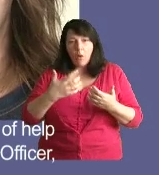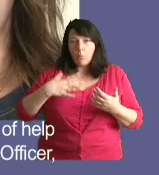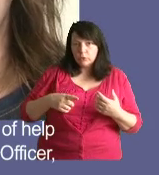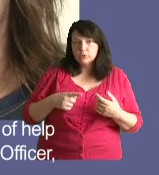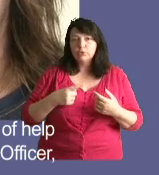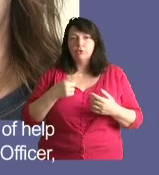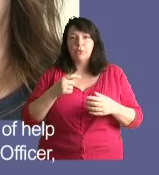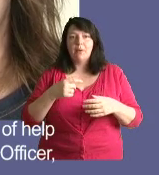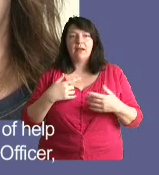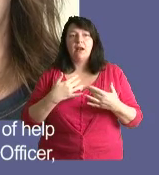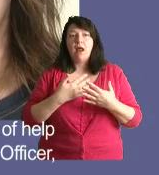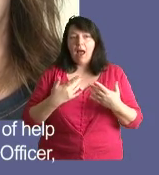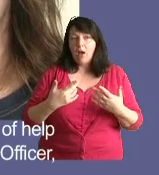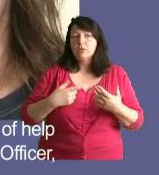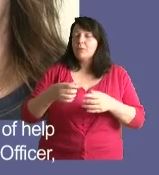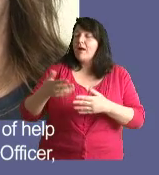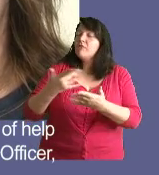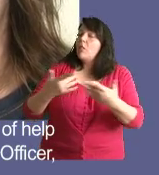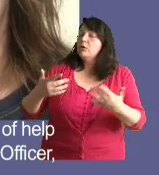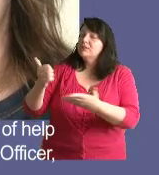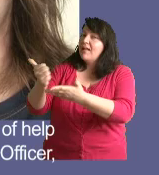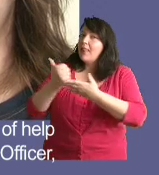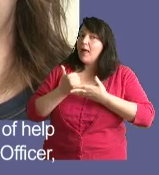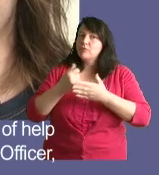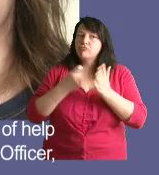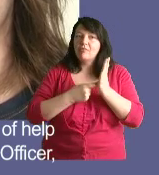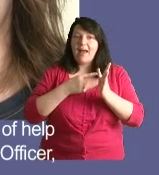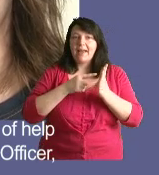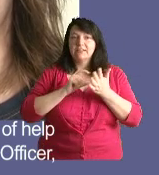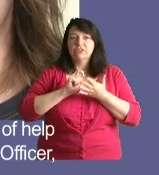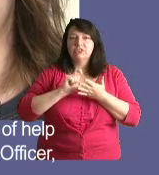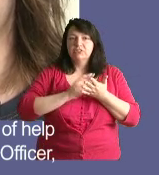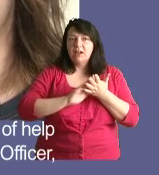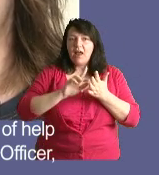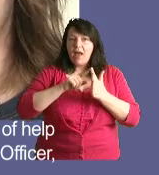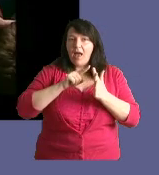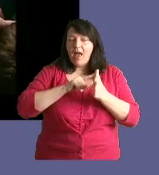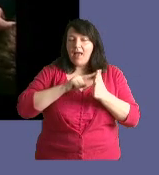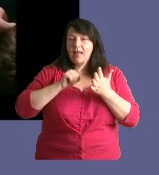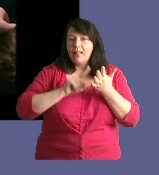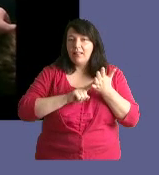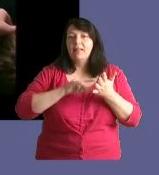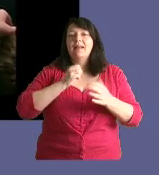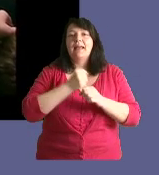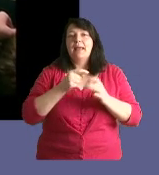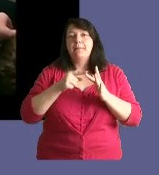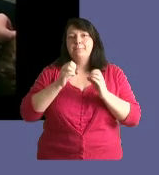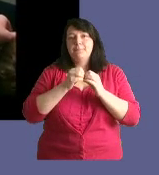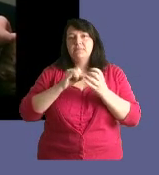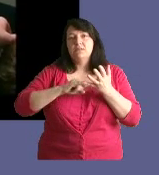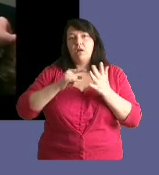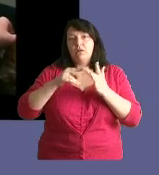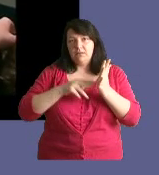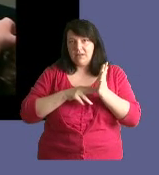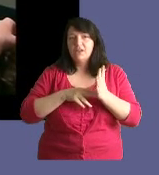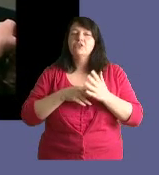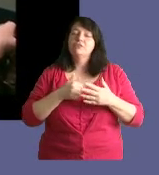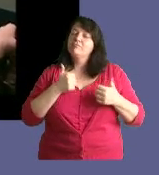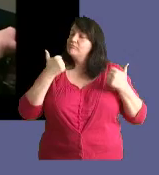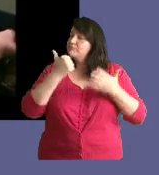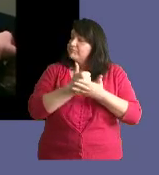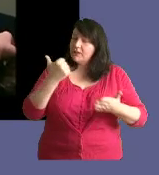it, who we wanted to interview and everything, but we did have a lot of help from Rachel Gibson who was the participation ops at the time. She was brilliant, she kept